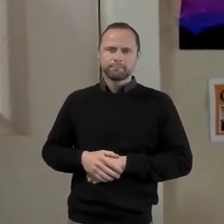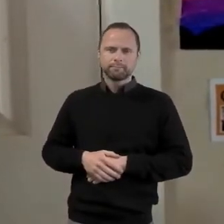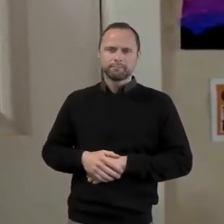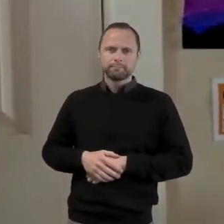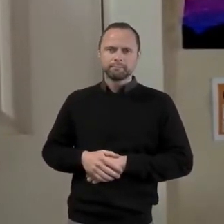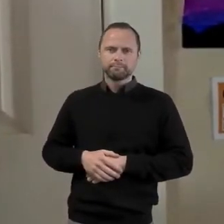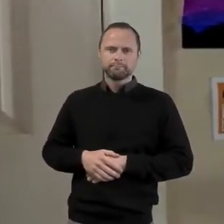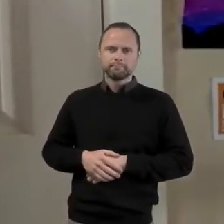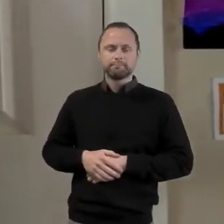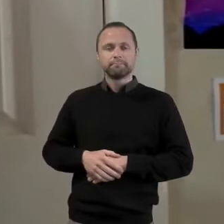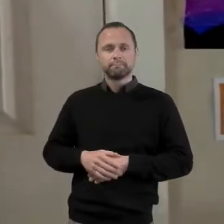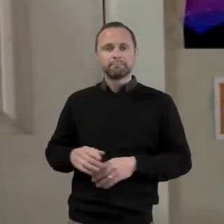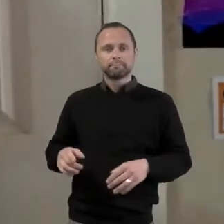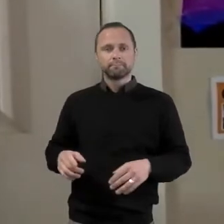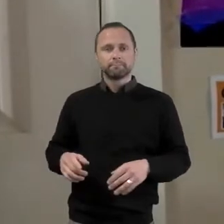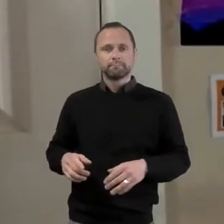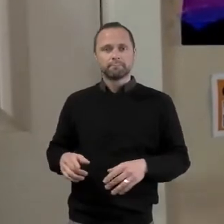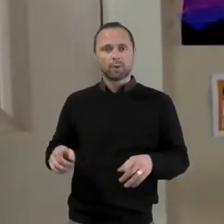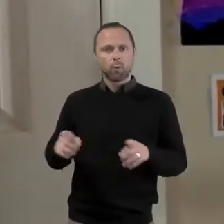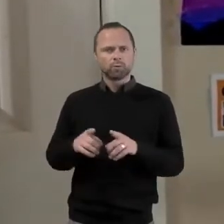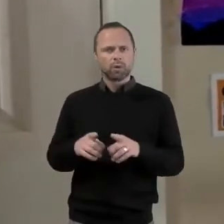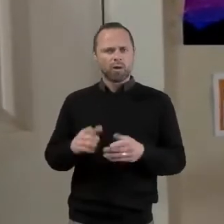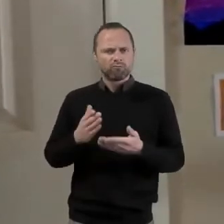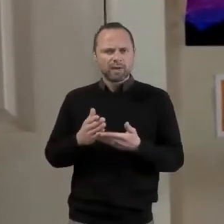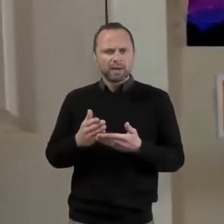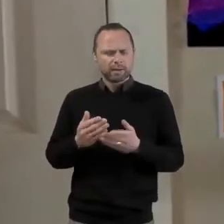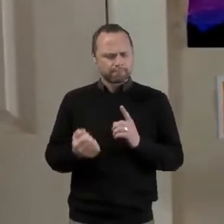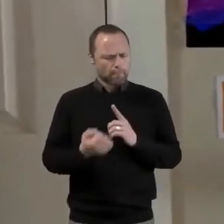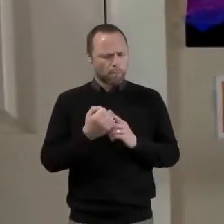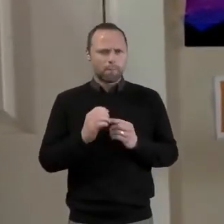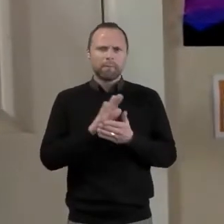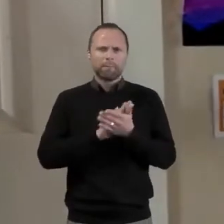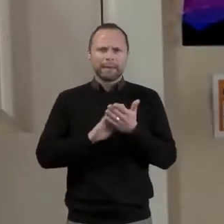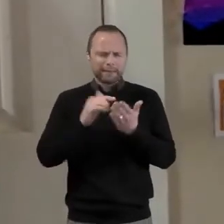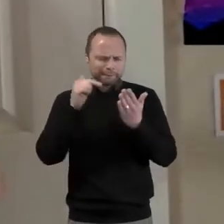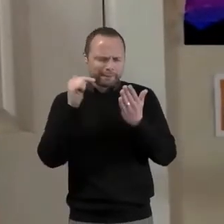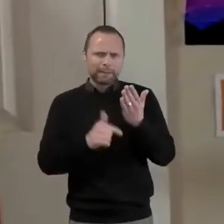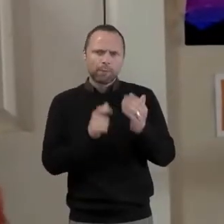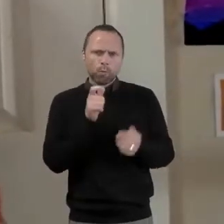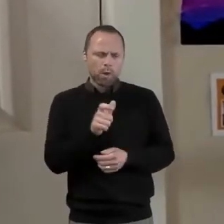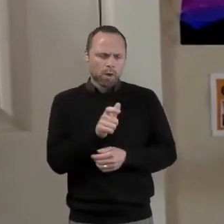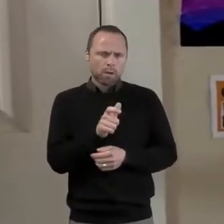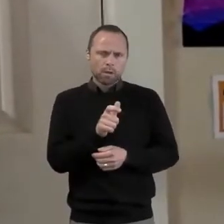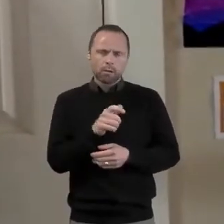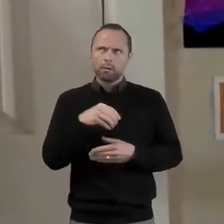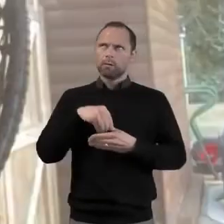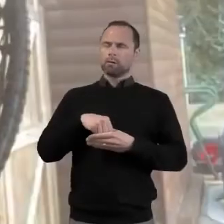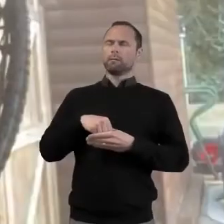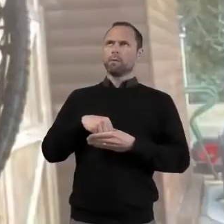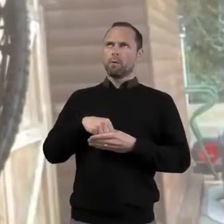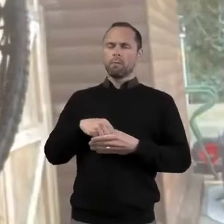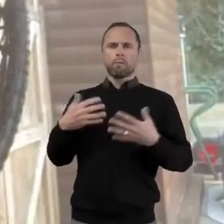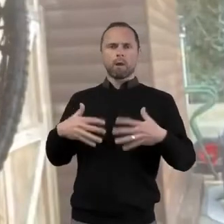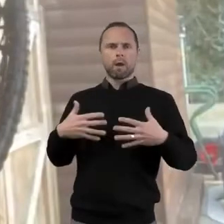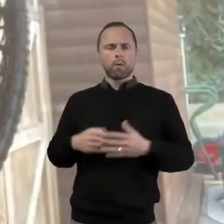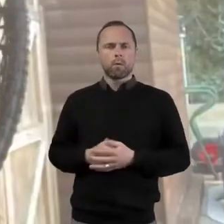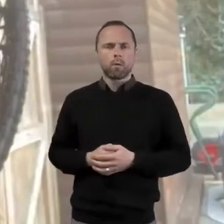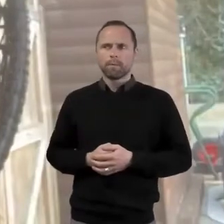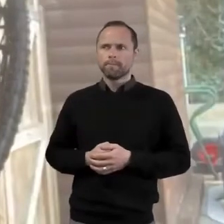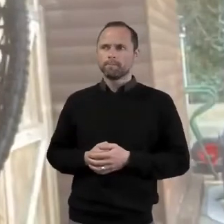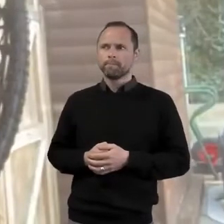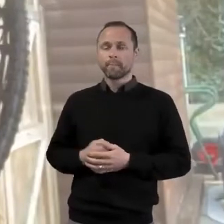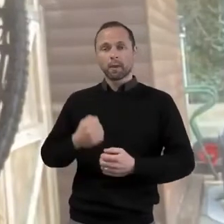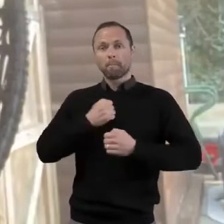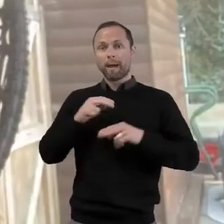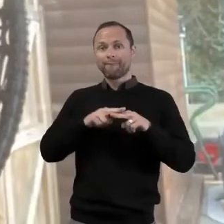you firmly see the meaning of them and how important and incredible they are. With my family